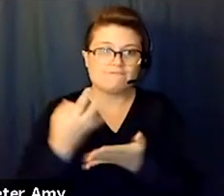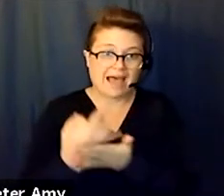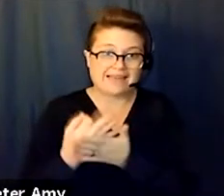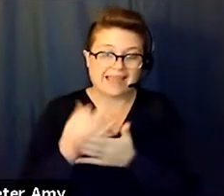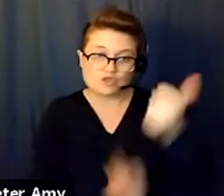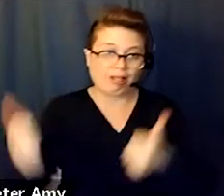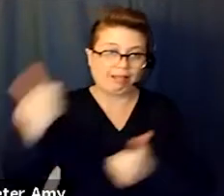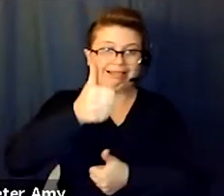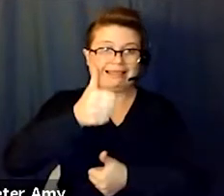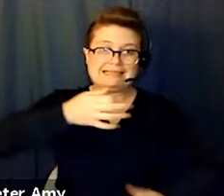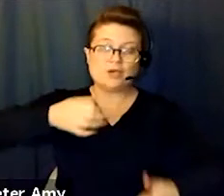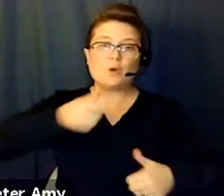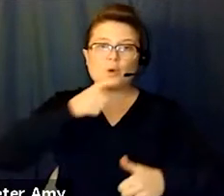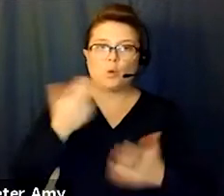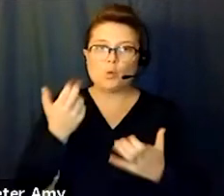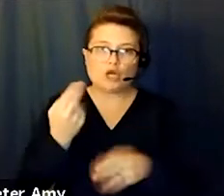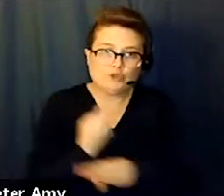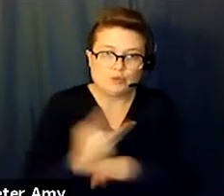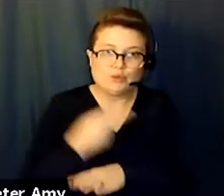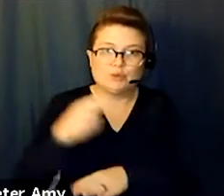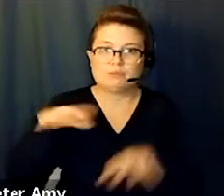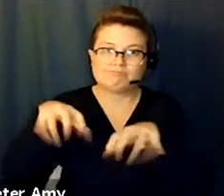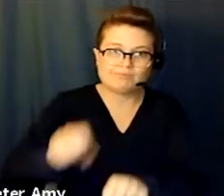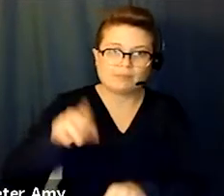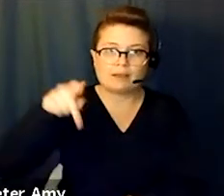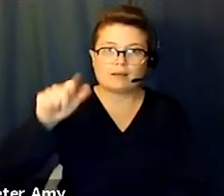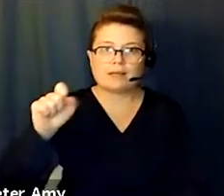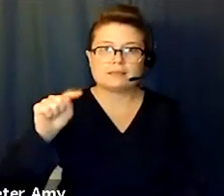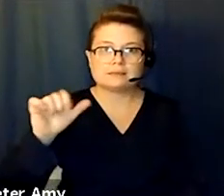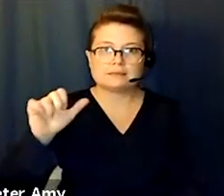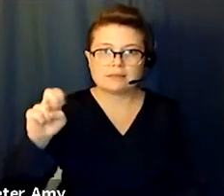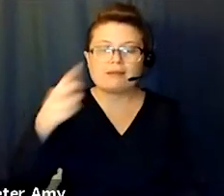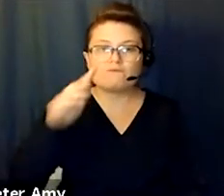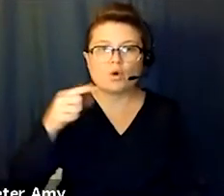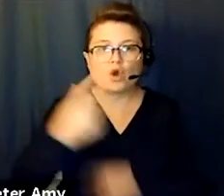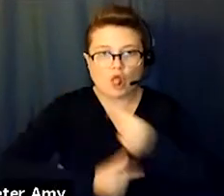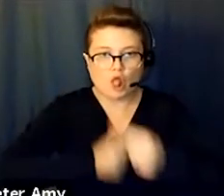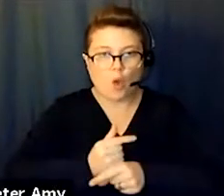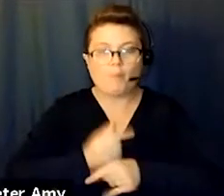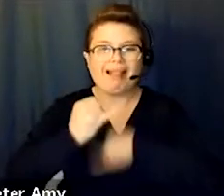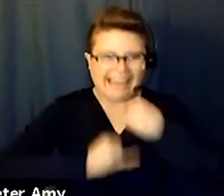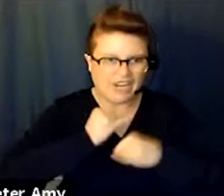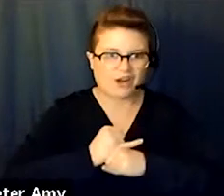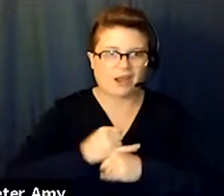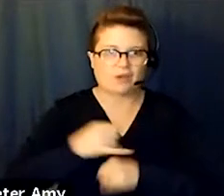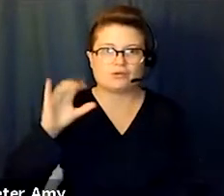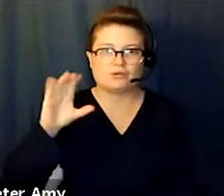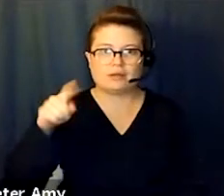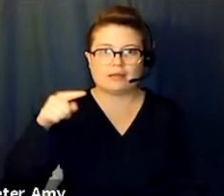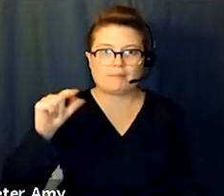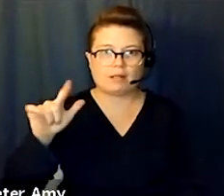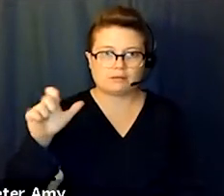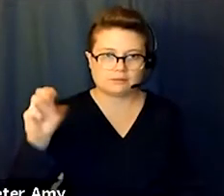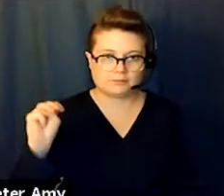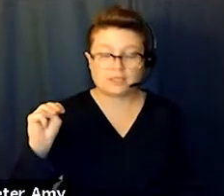Palestine as the new banking capital of global international capitalism. And the Soviet Union, by